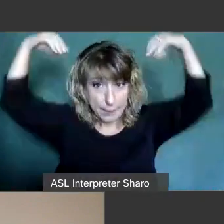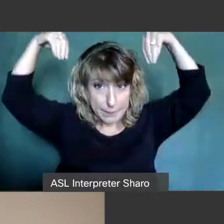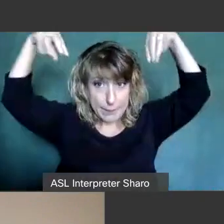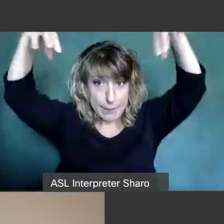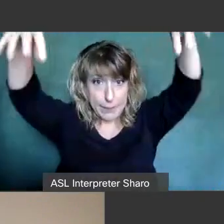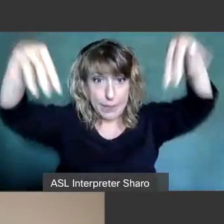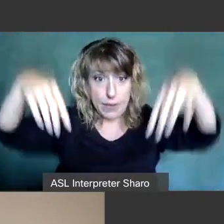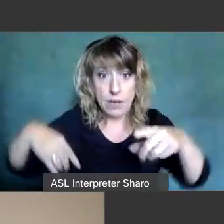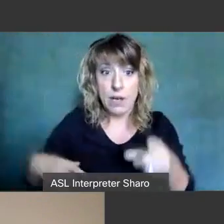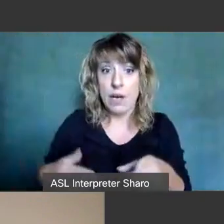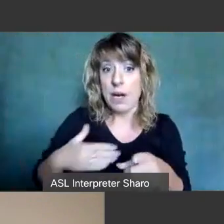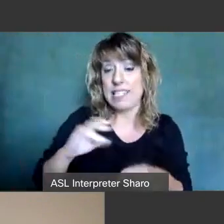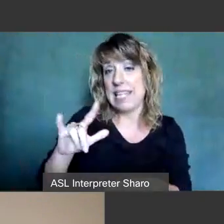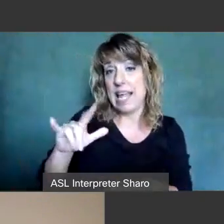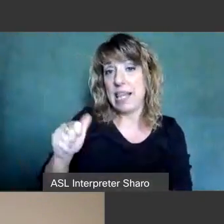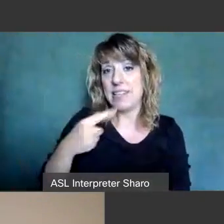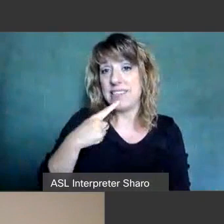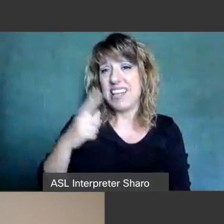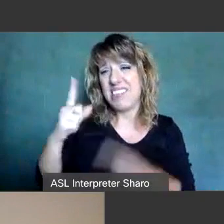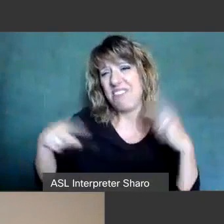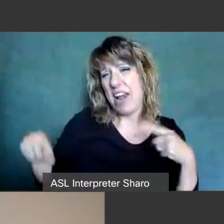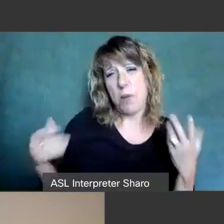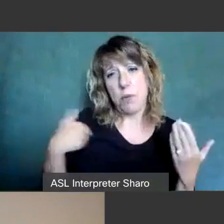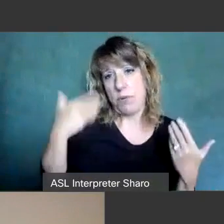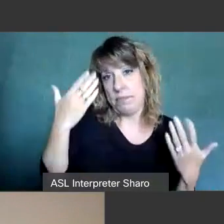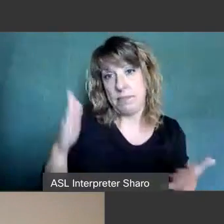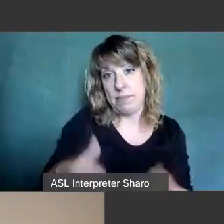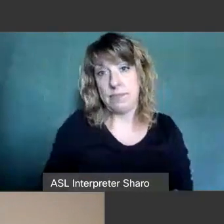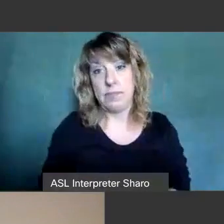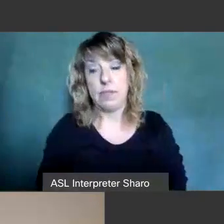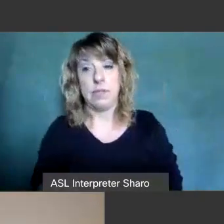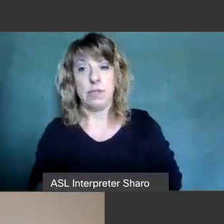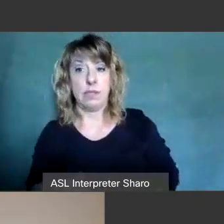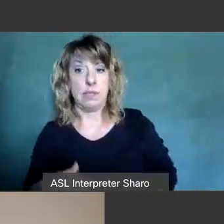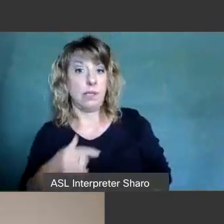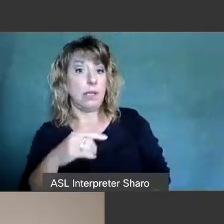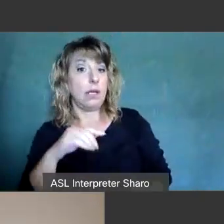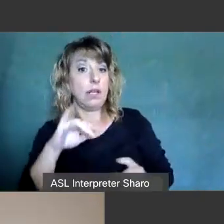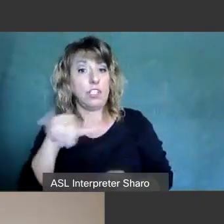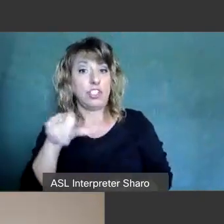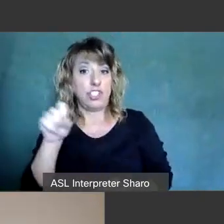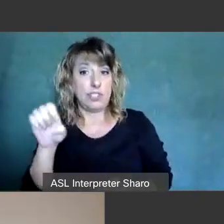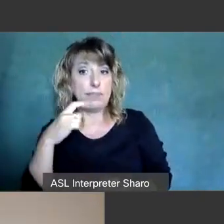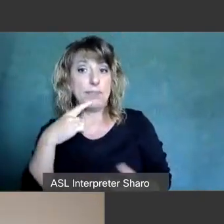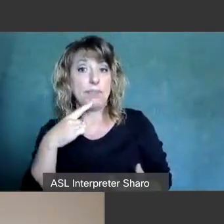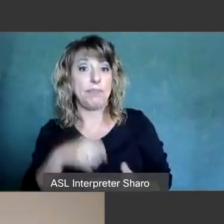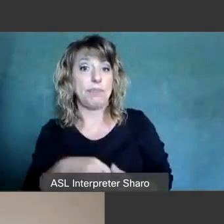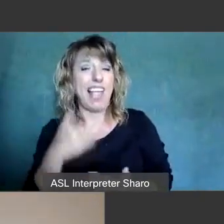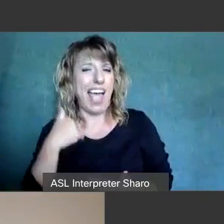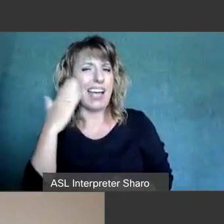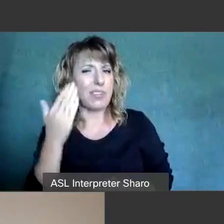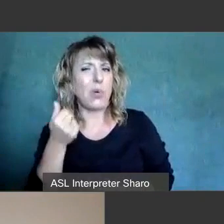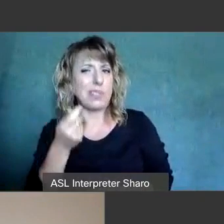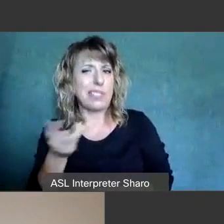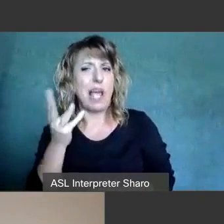that's pretty variable but i don't know i i would say that well i know that um several of the